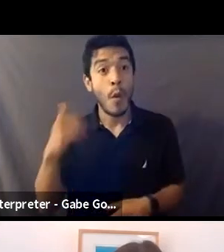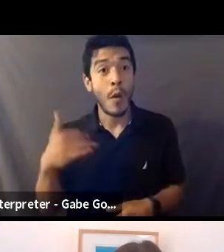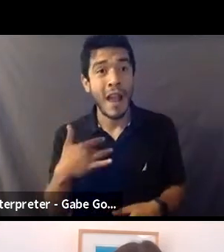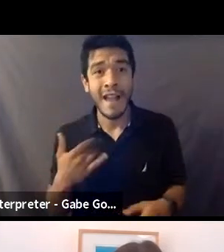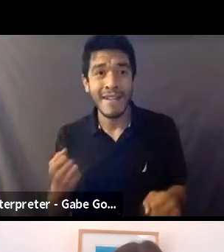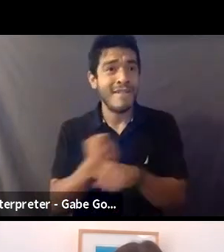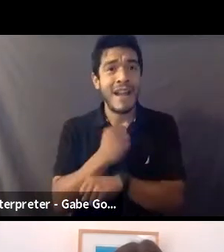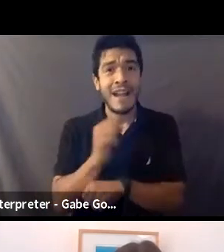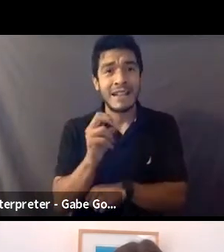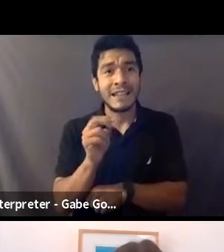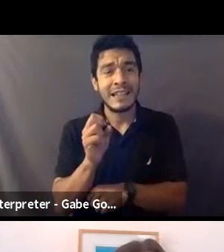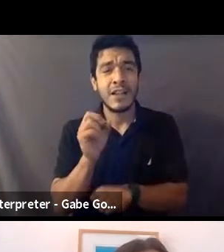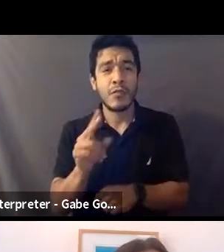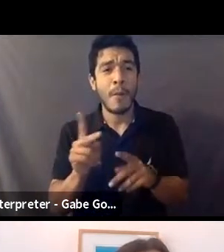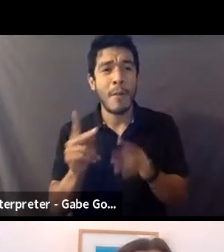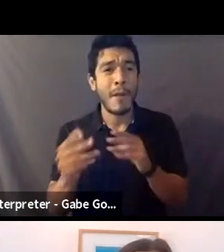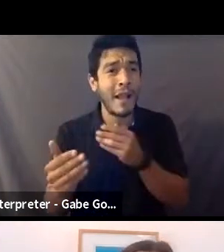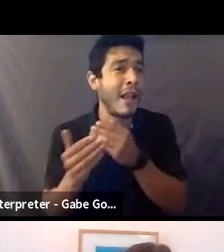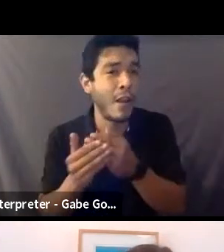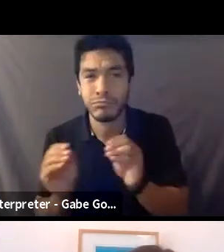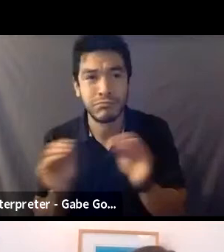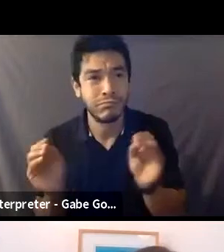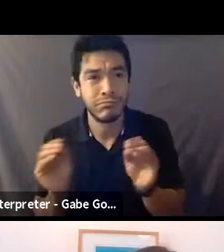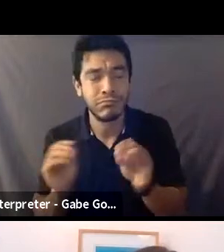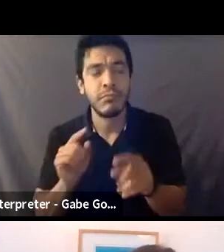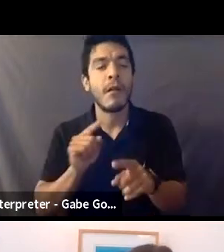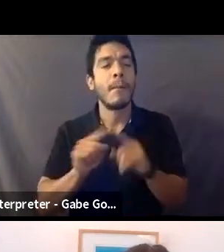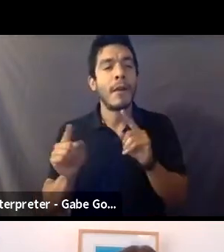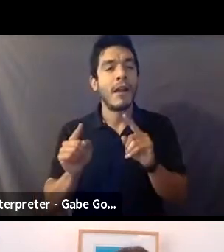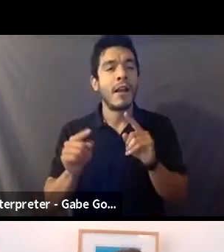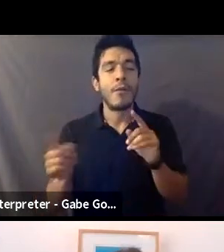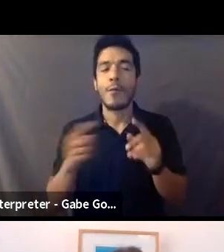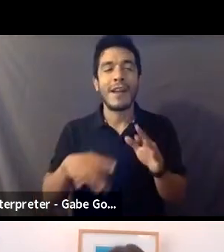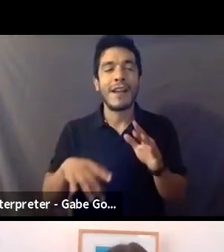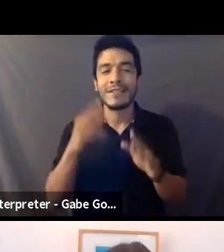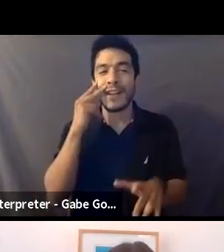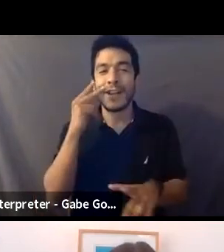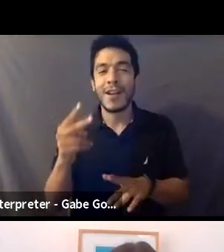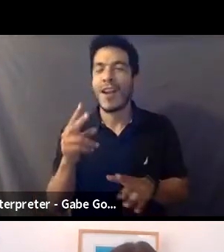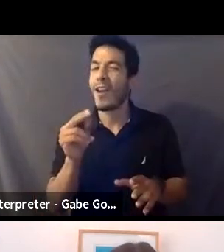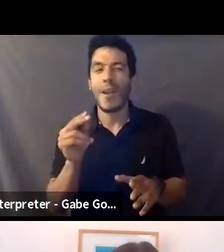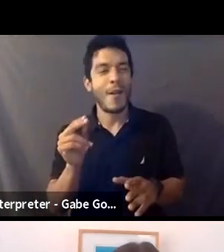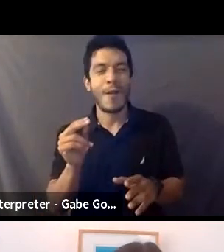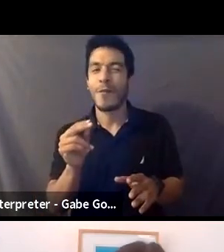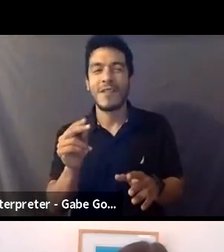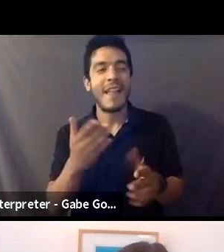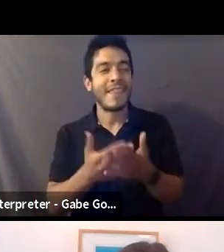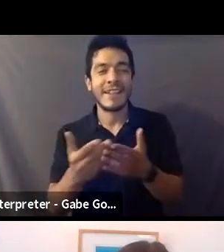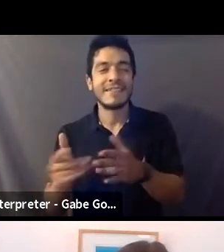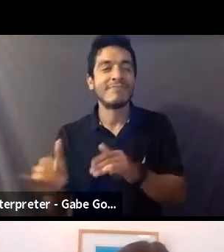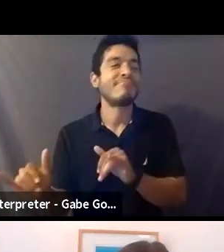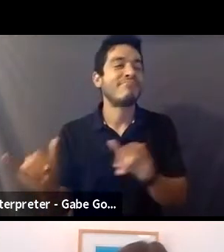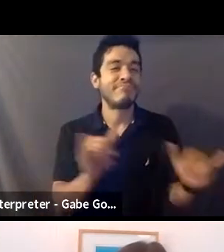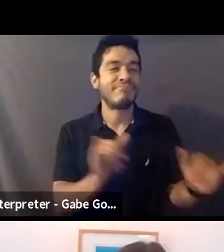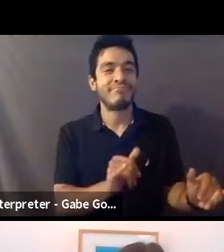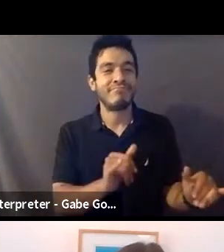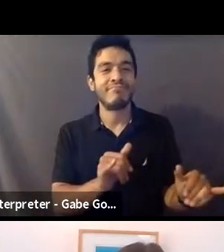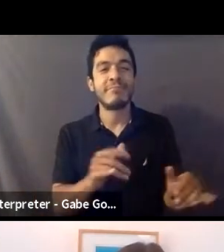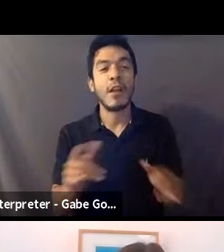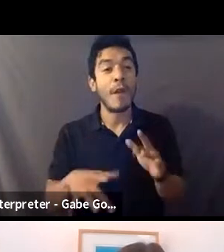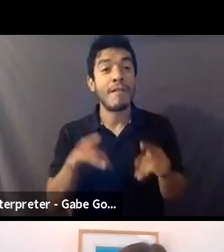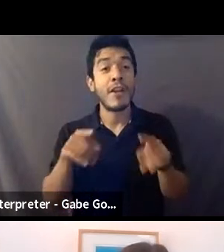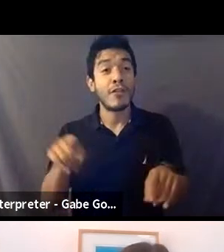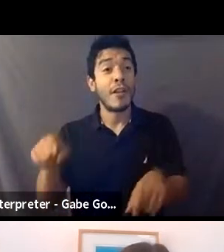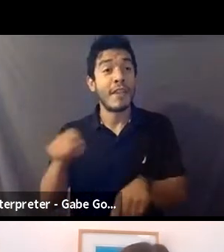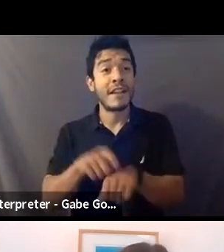scenes or anything of people getting close. But what we found was very quickly things ramped up just as before. And what we find during these times is that